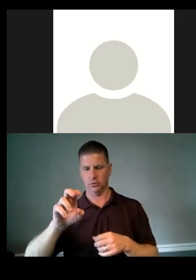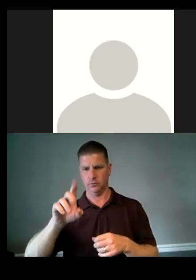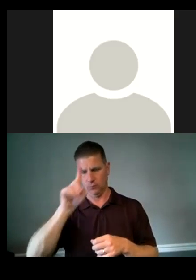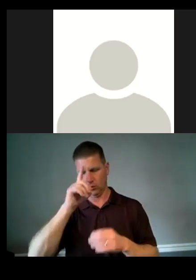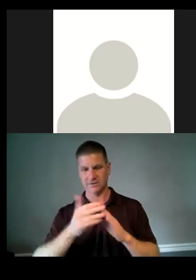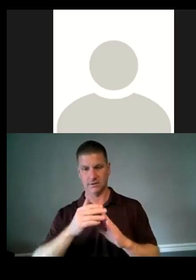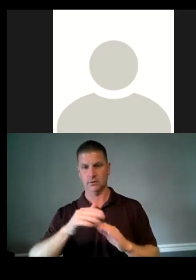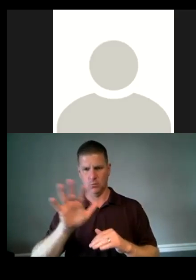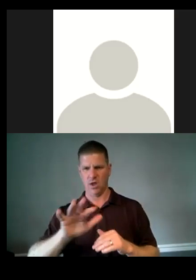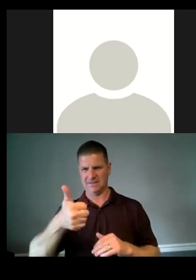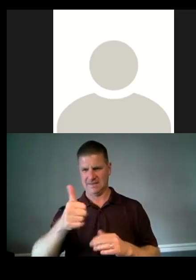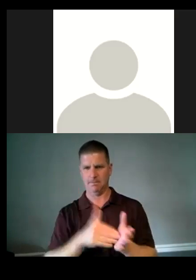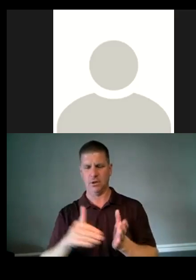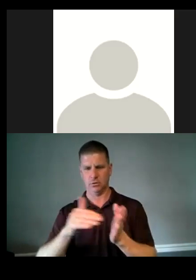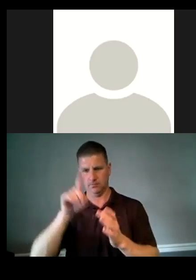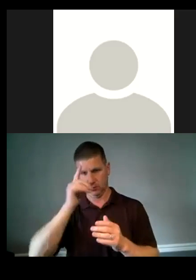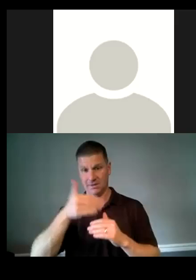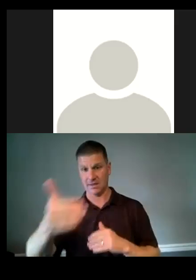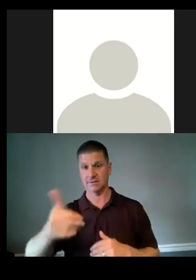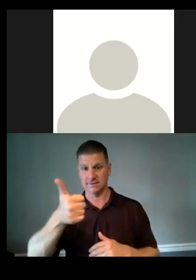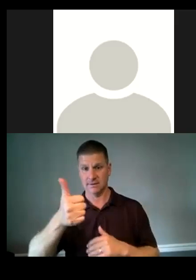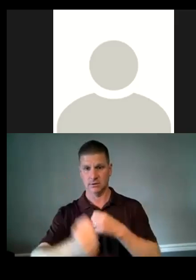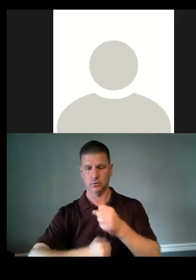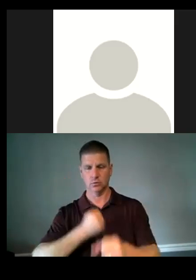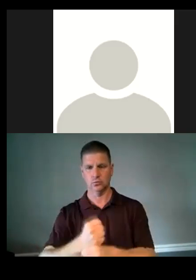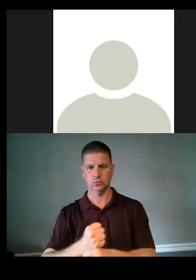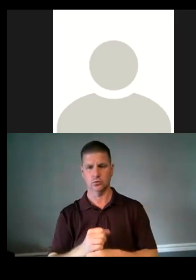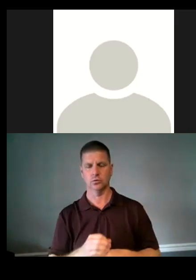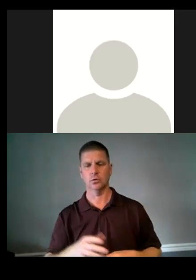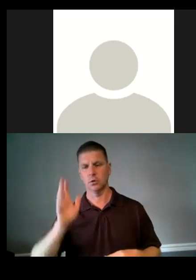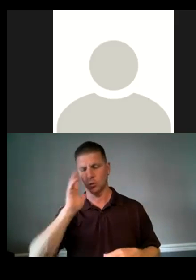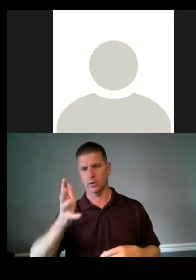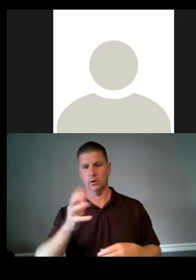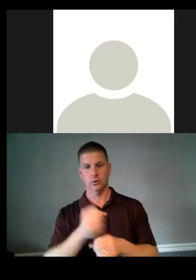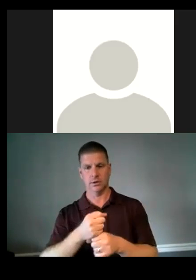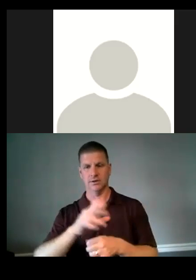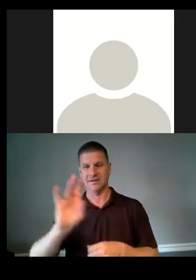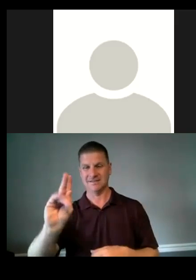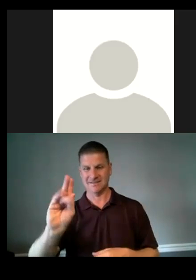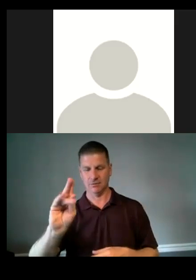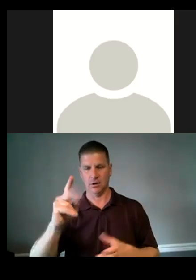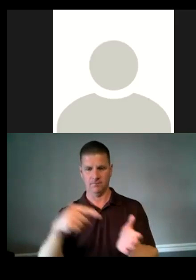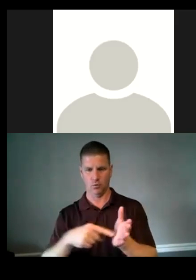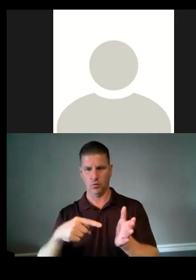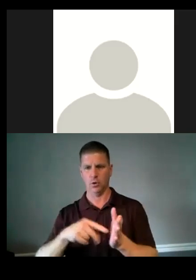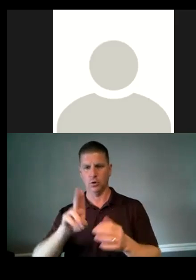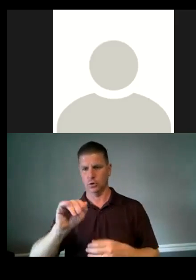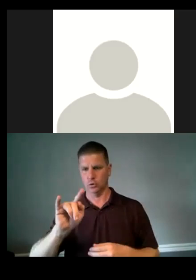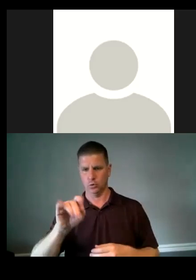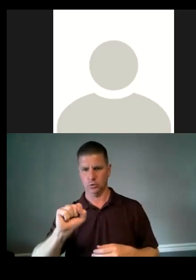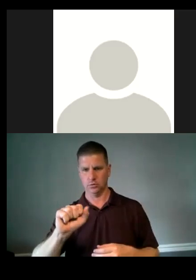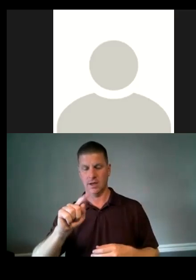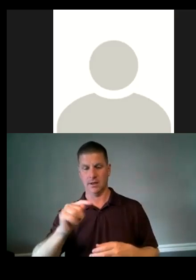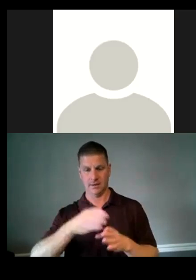million dollars over the next 10 years. It will create 17 affordable units at the neighboring